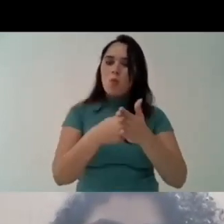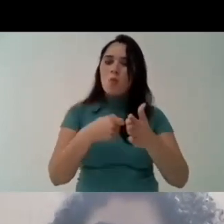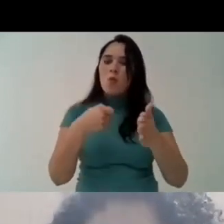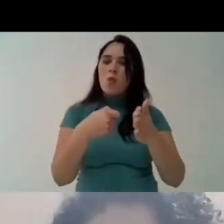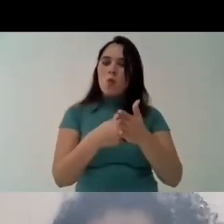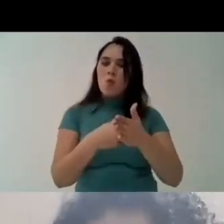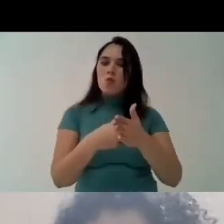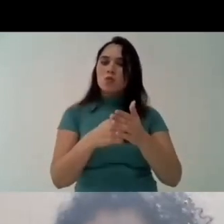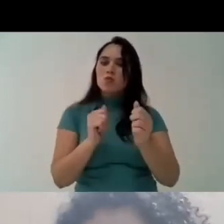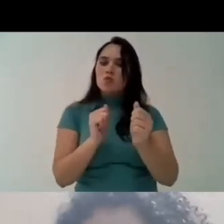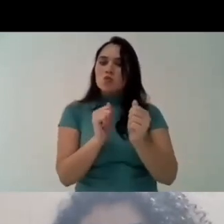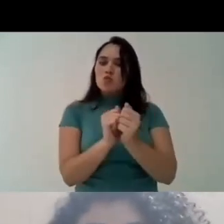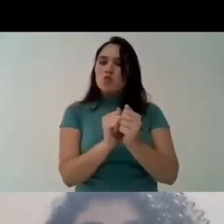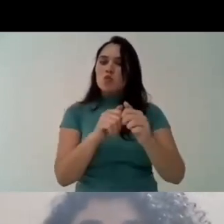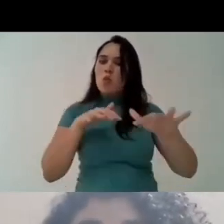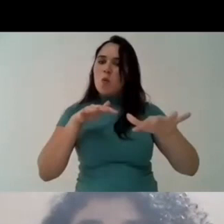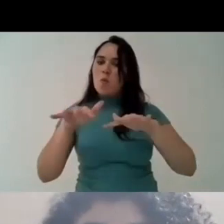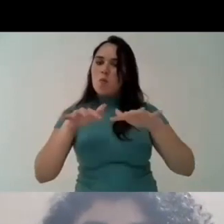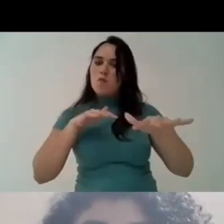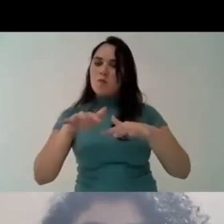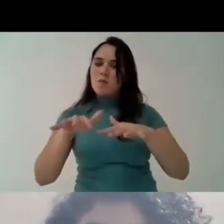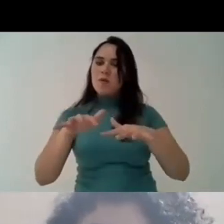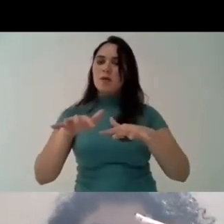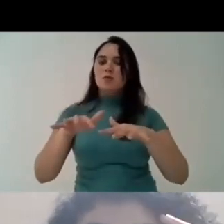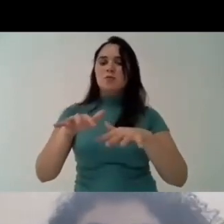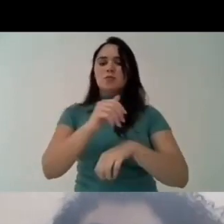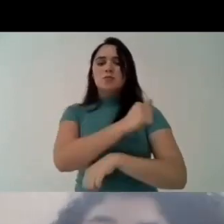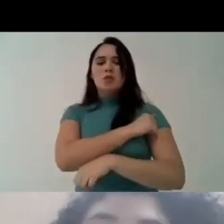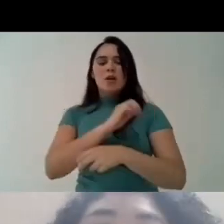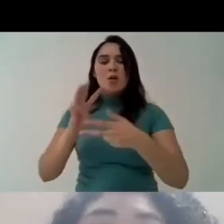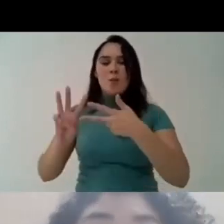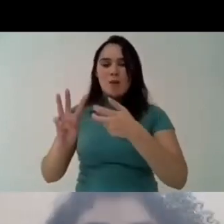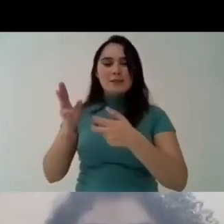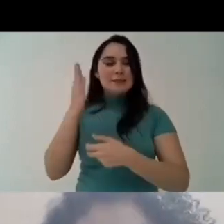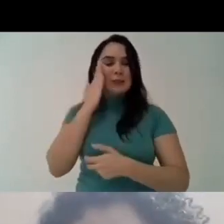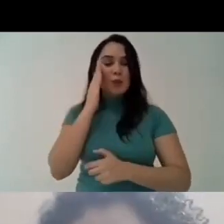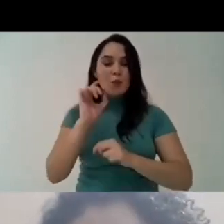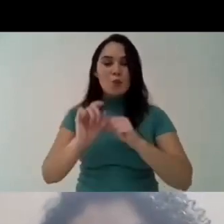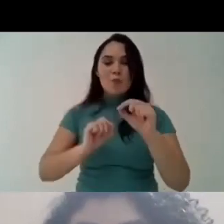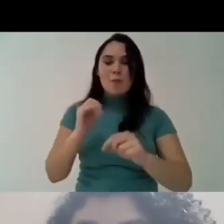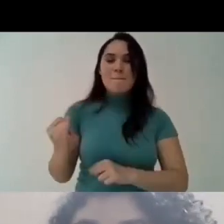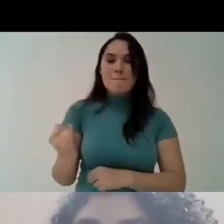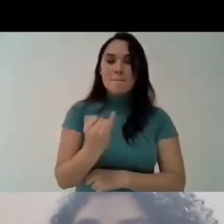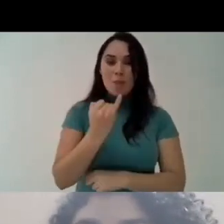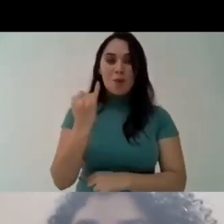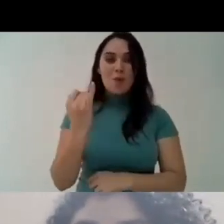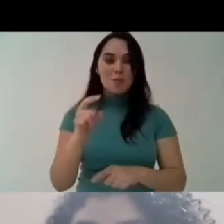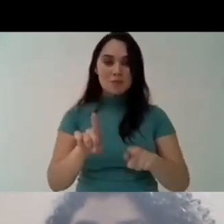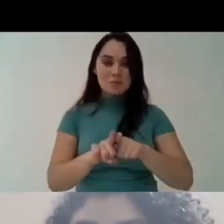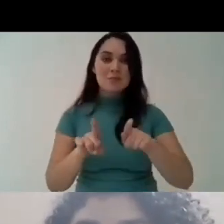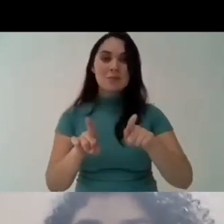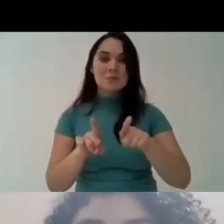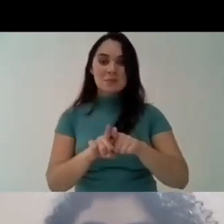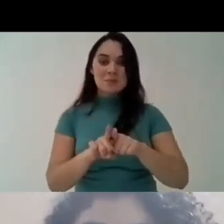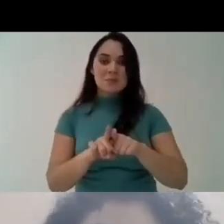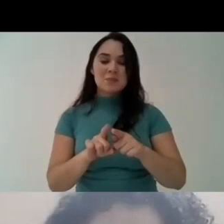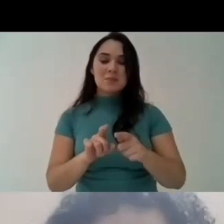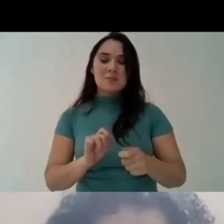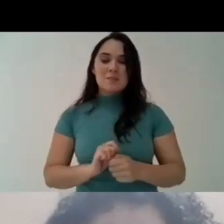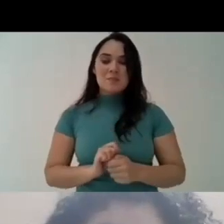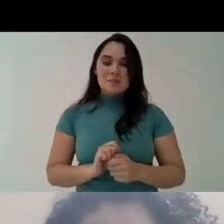and une and we believe that the student movement is important